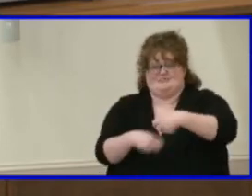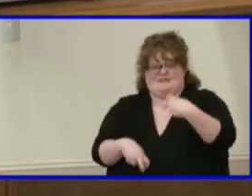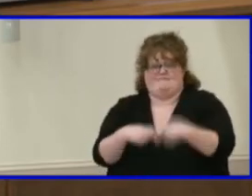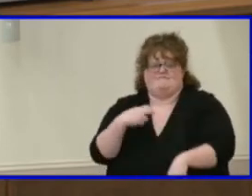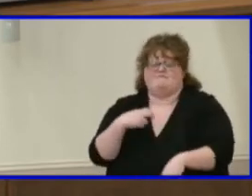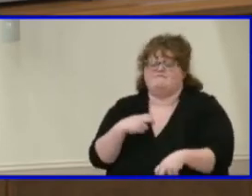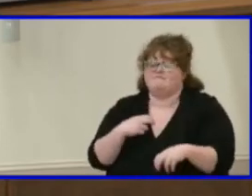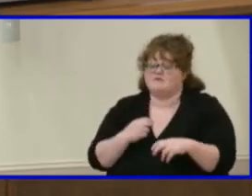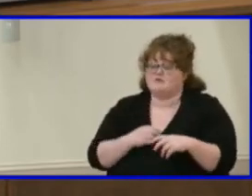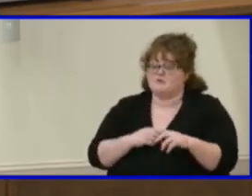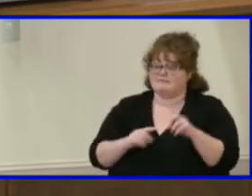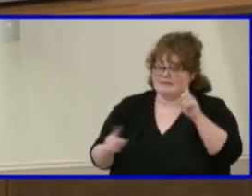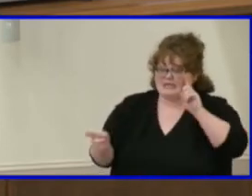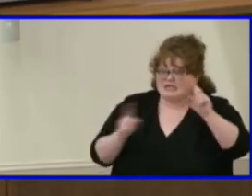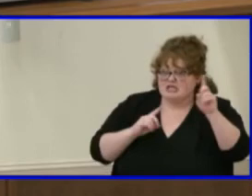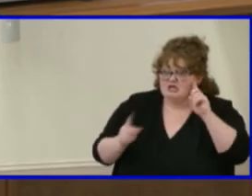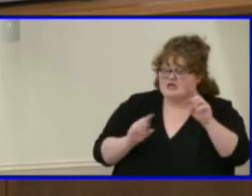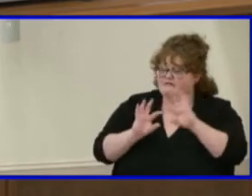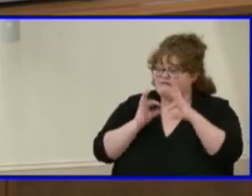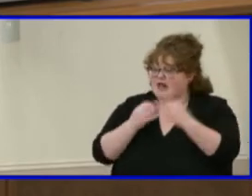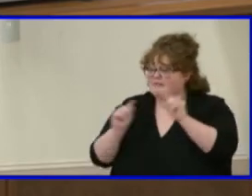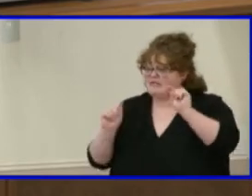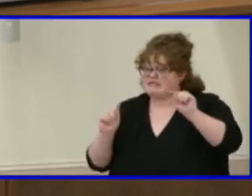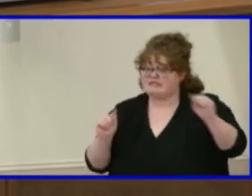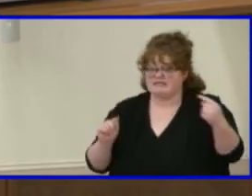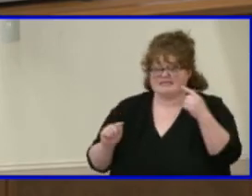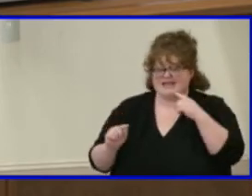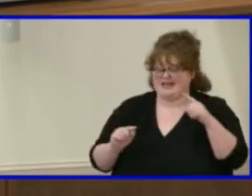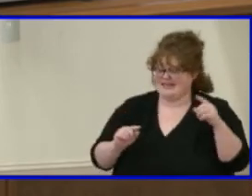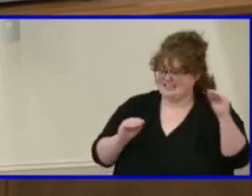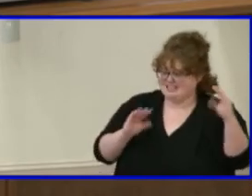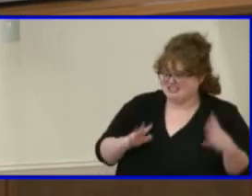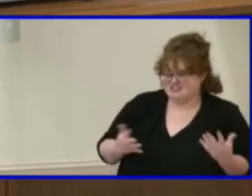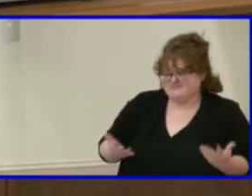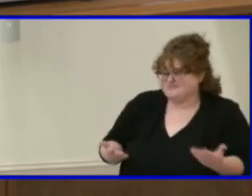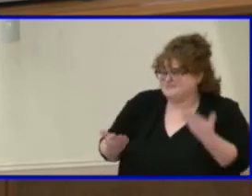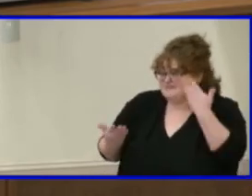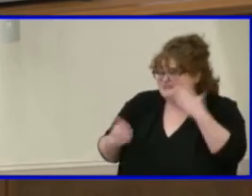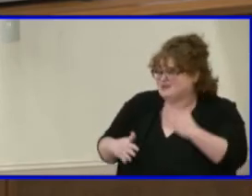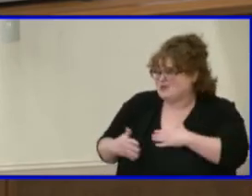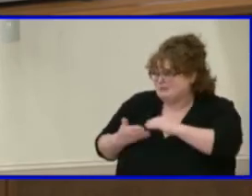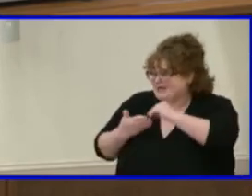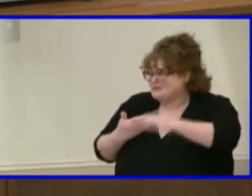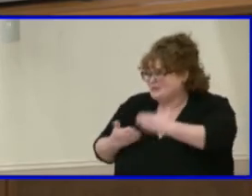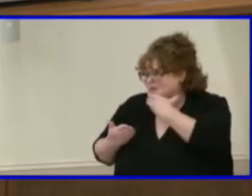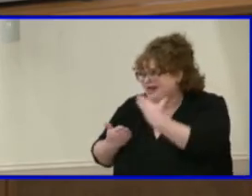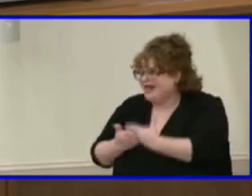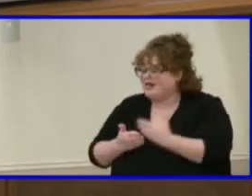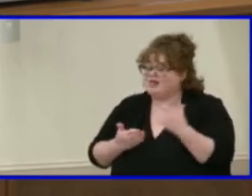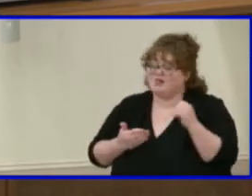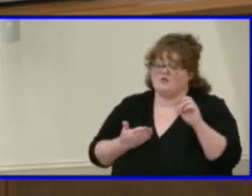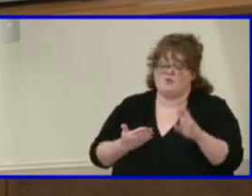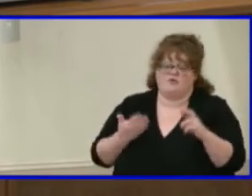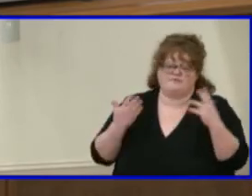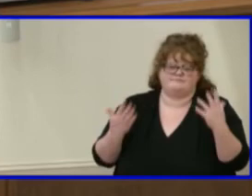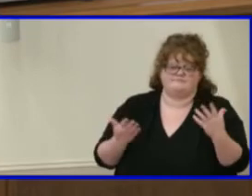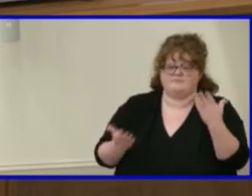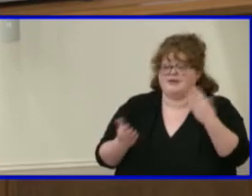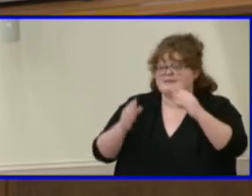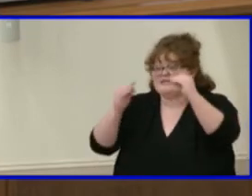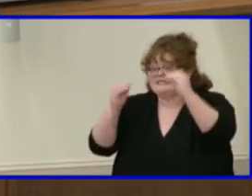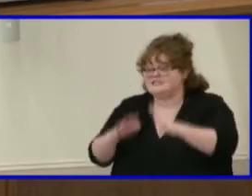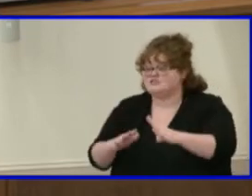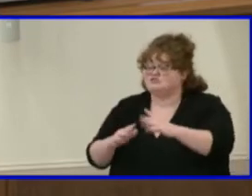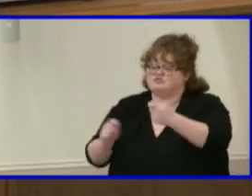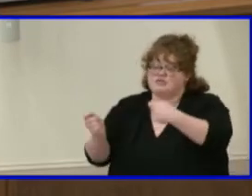hearing from some of our families that, you know, this teacher doesn't know my student as well, or, you know, what, what have you, things have happened where there's been a change in